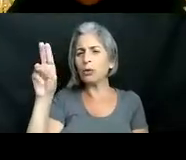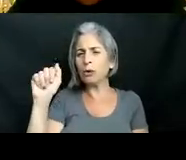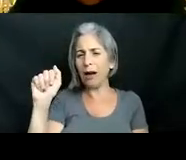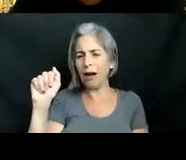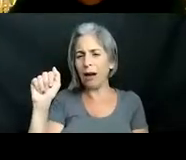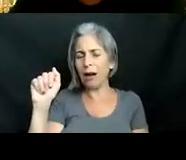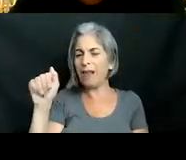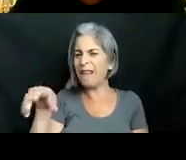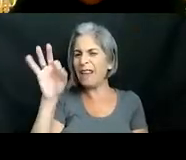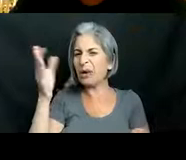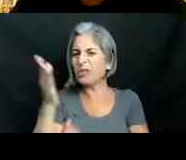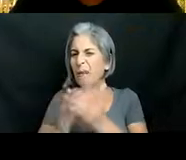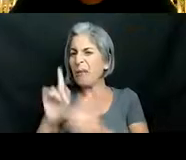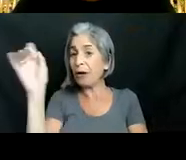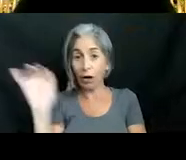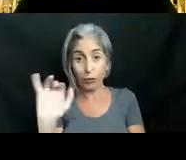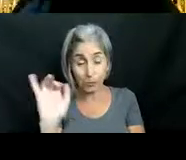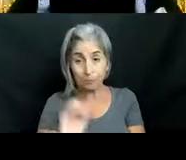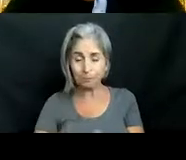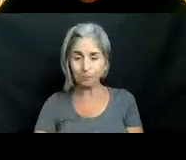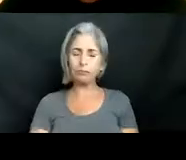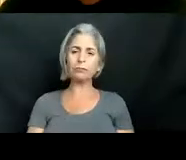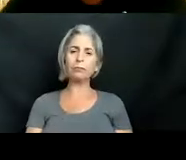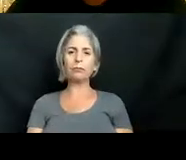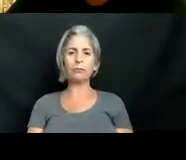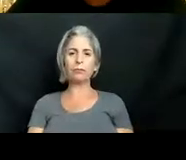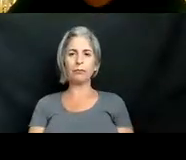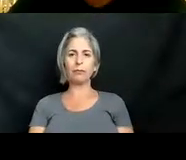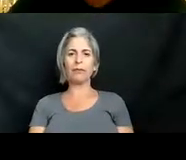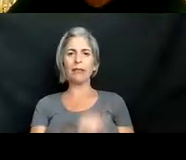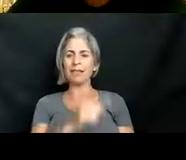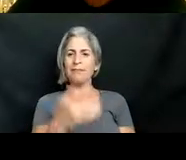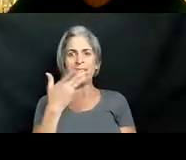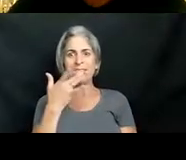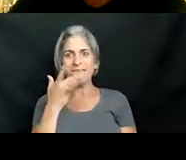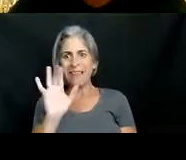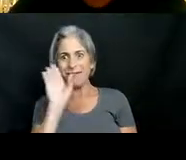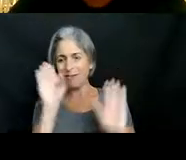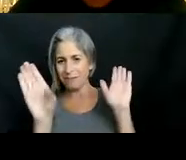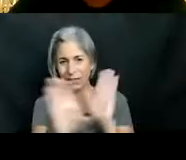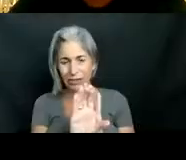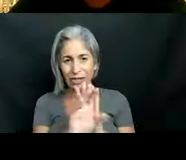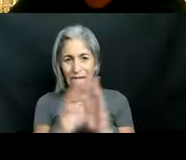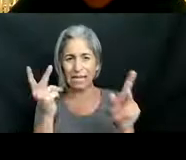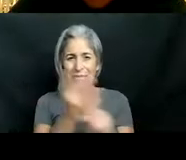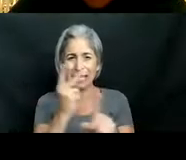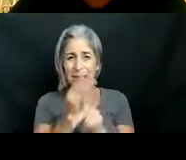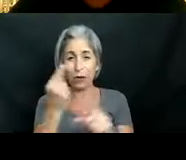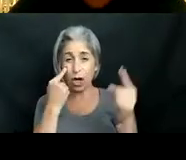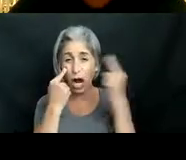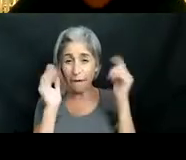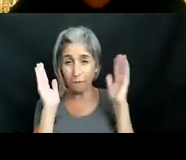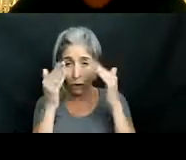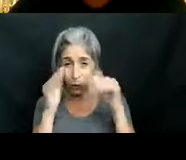off the shores of bermuda um so this is my favorite infographic if you keep an eye on the top left corner right here you can